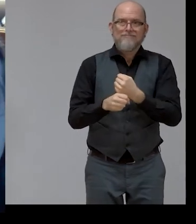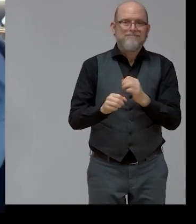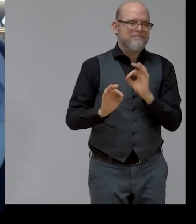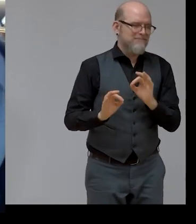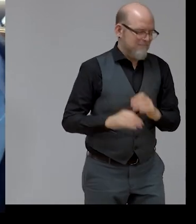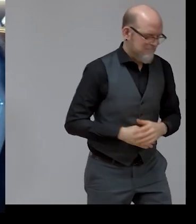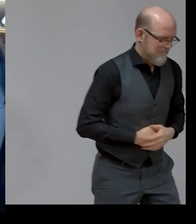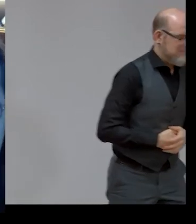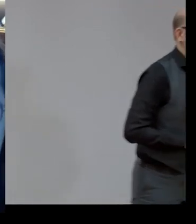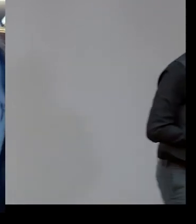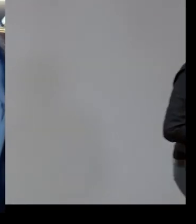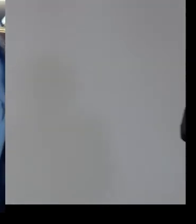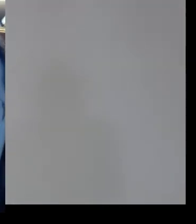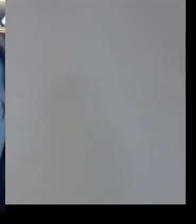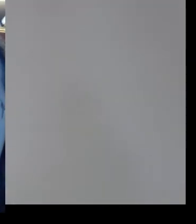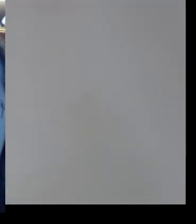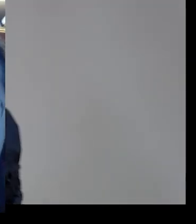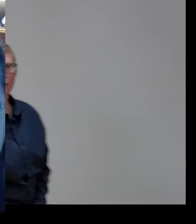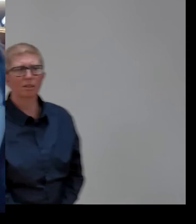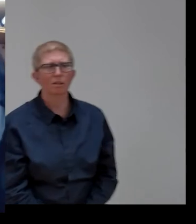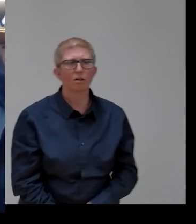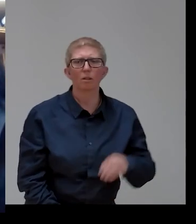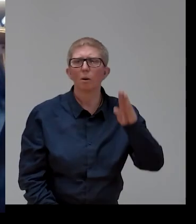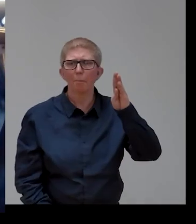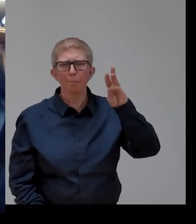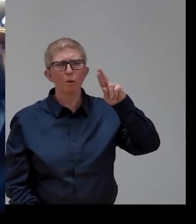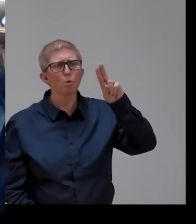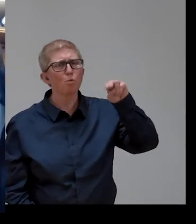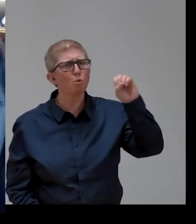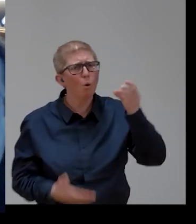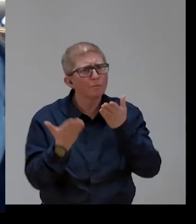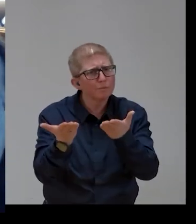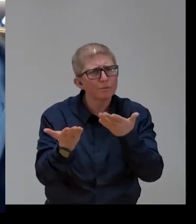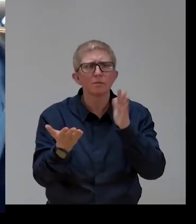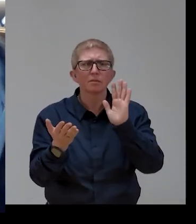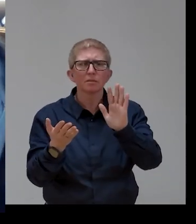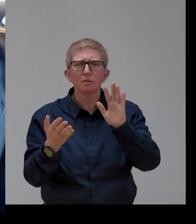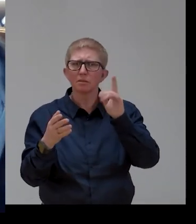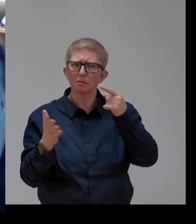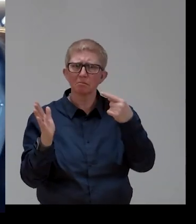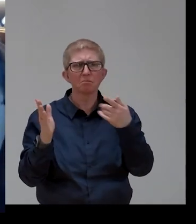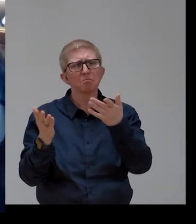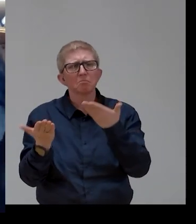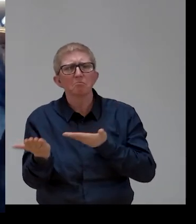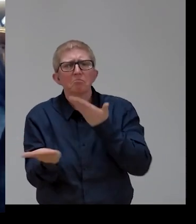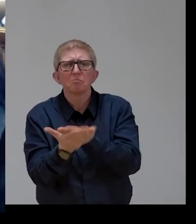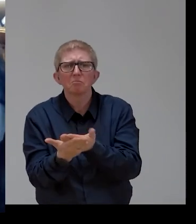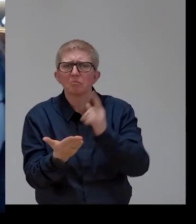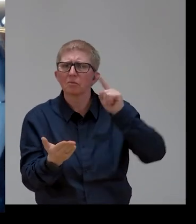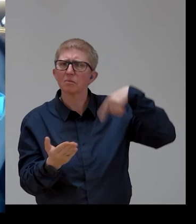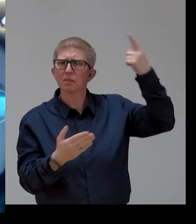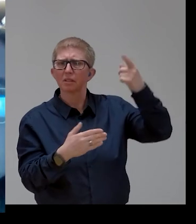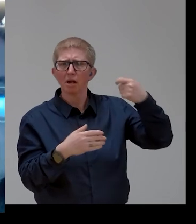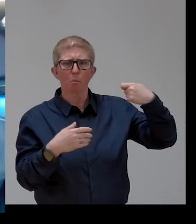the advice to the next presidency? What will you put in the